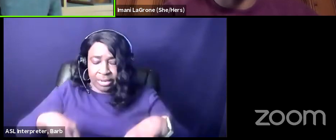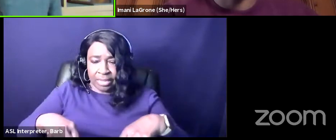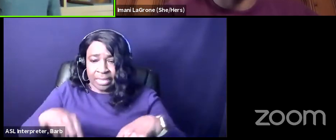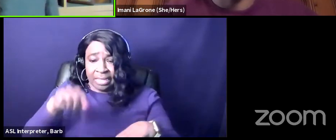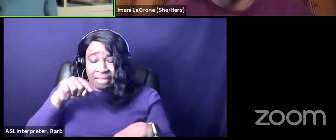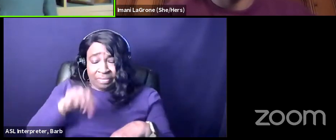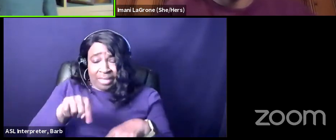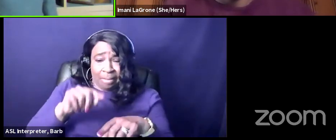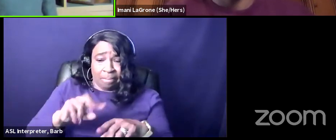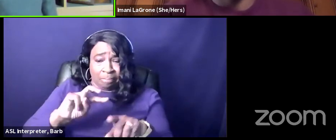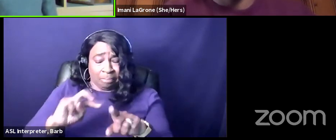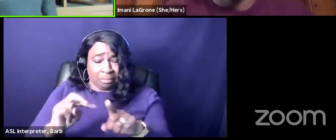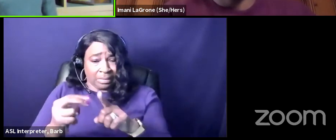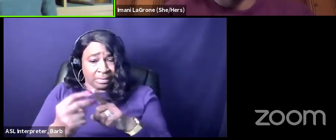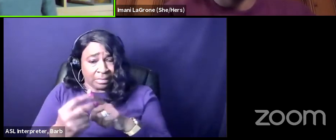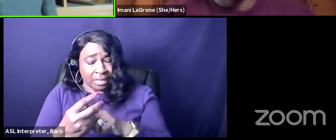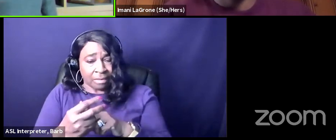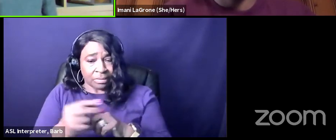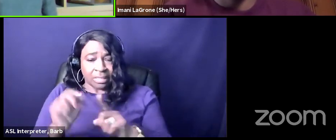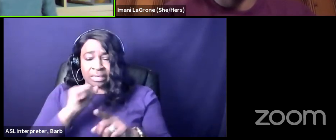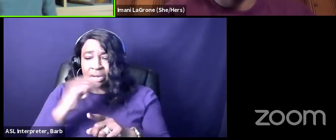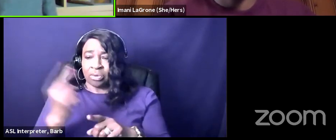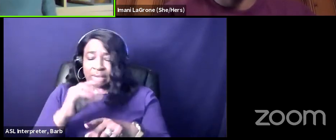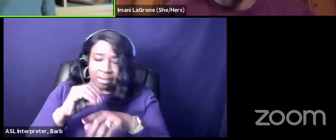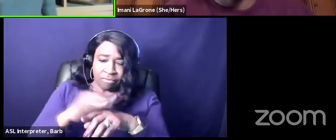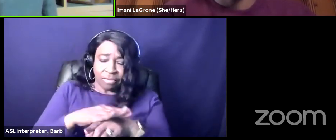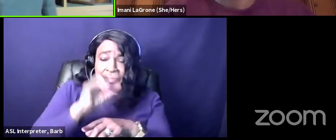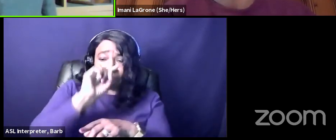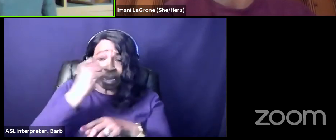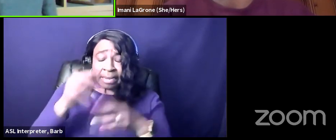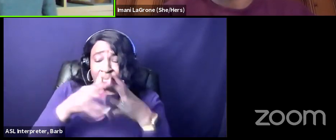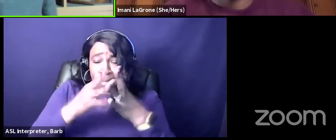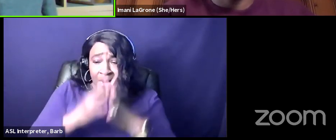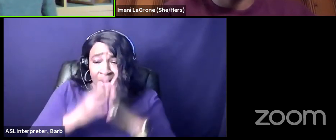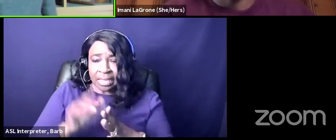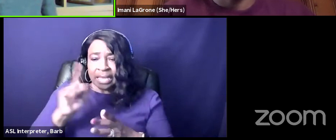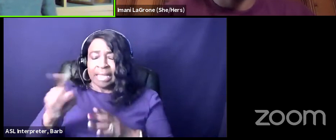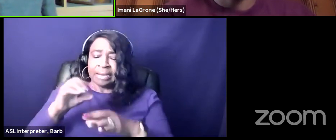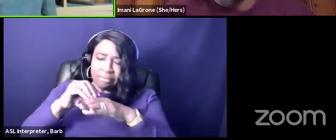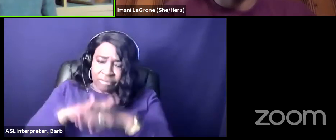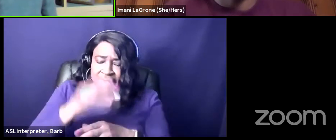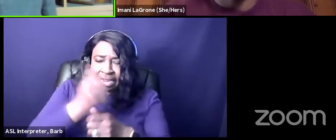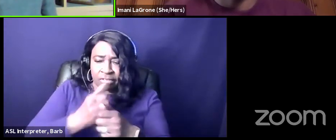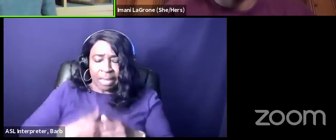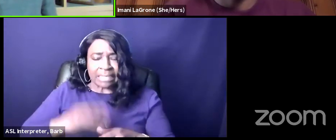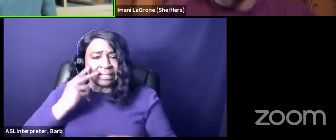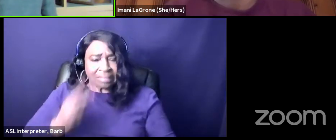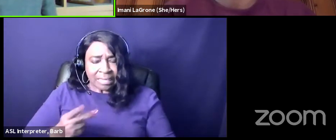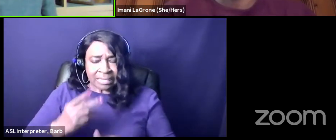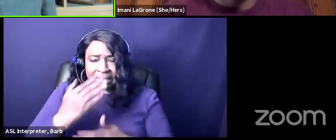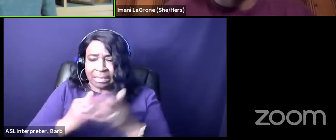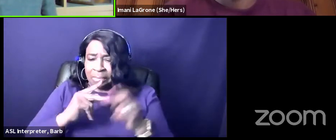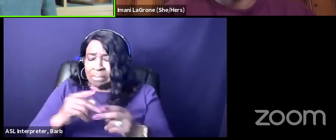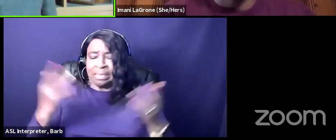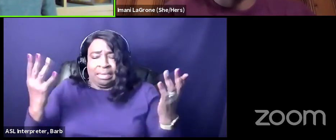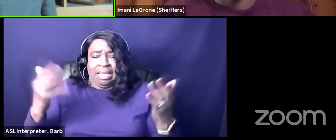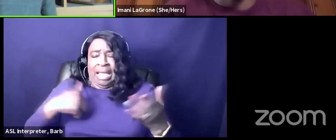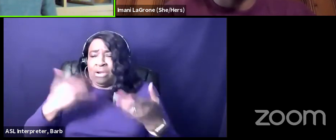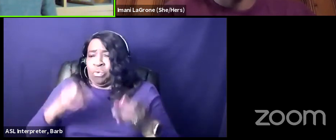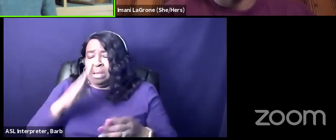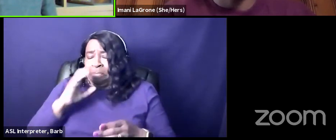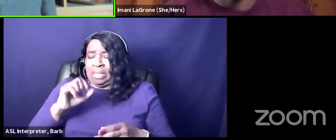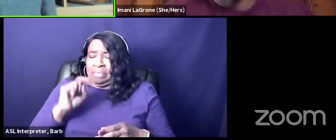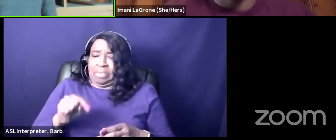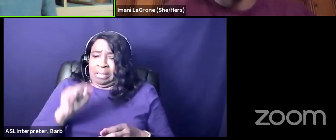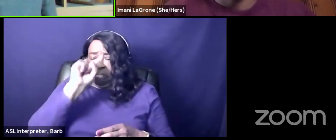place doesn't just affect black americans it affects everyone who sees it and some people are like well i don't want to be black american like